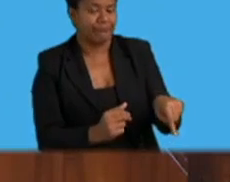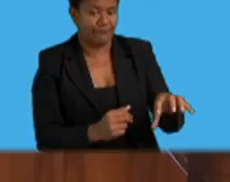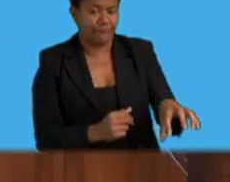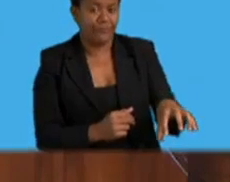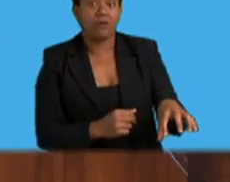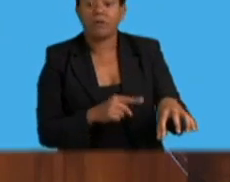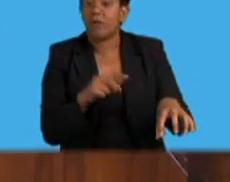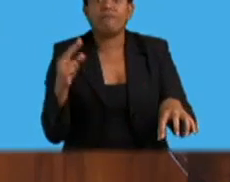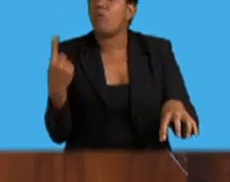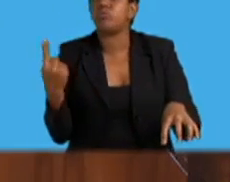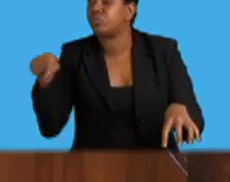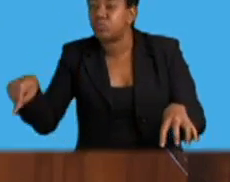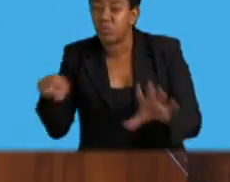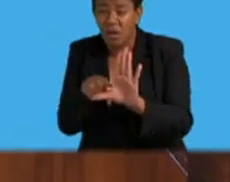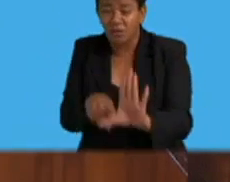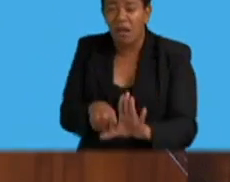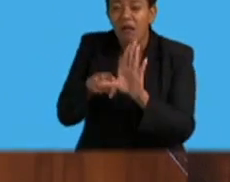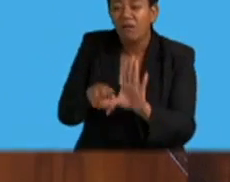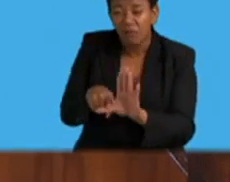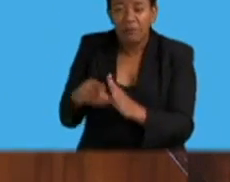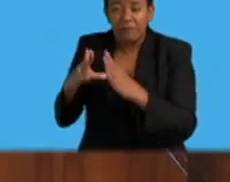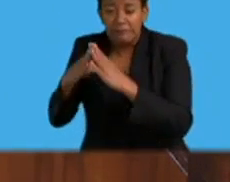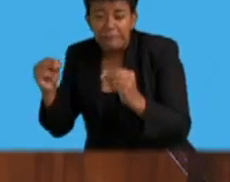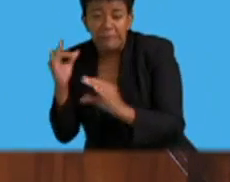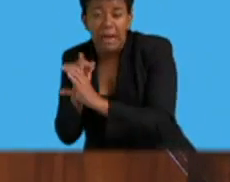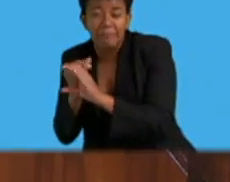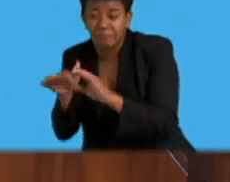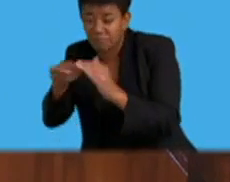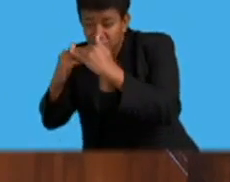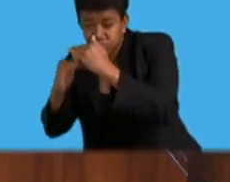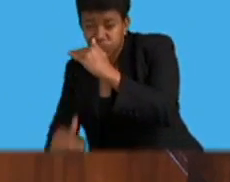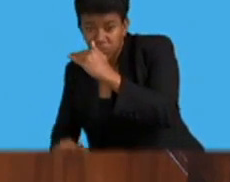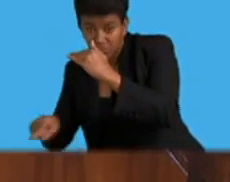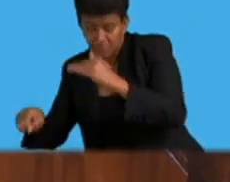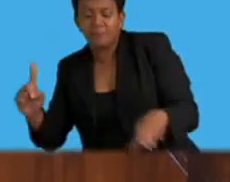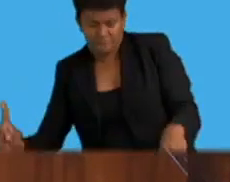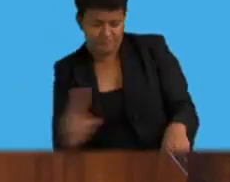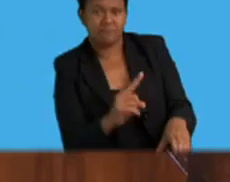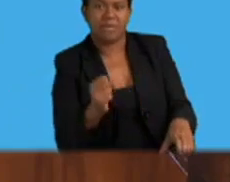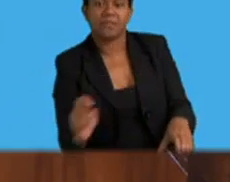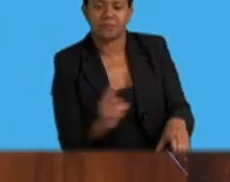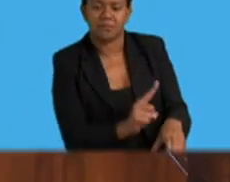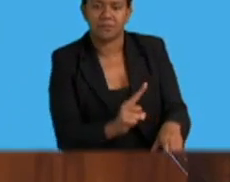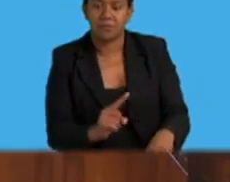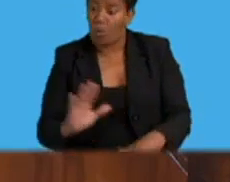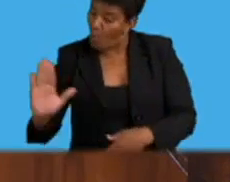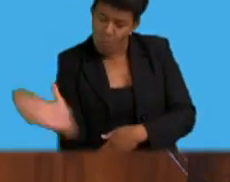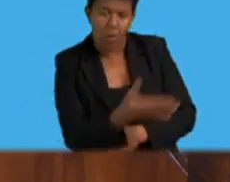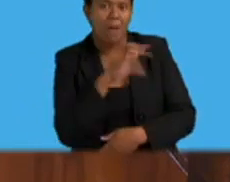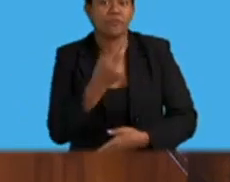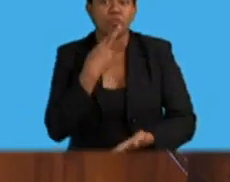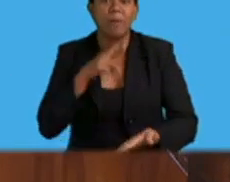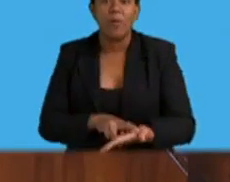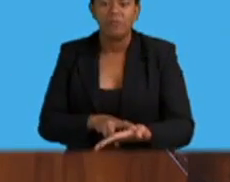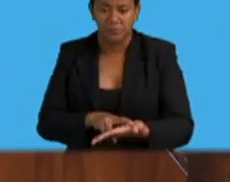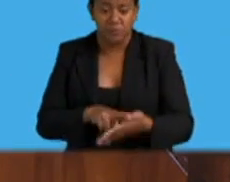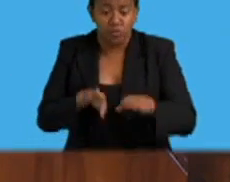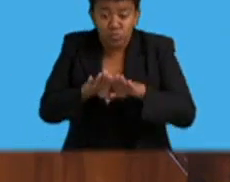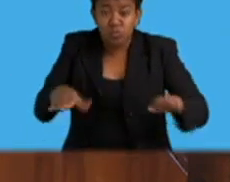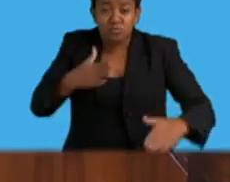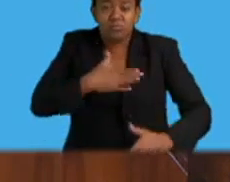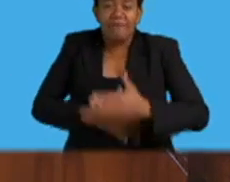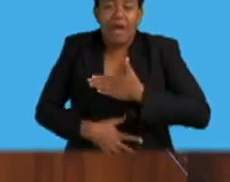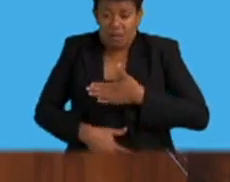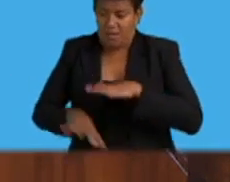There is a mandatory legislative requirement to report and relocate child victims to secure and